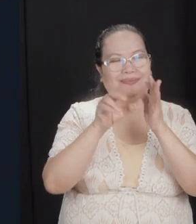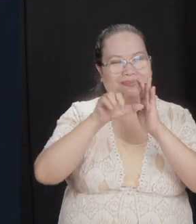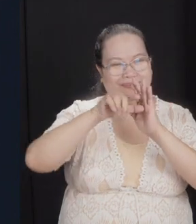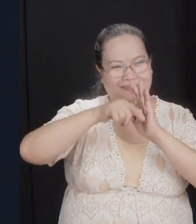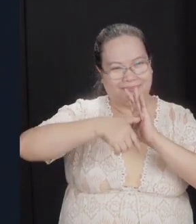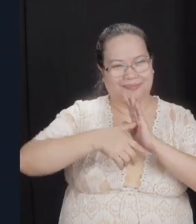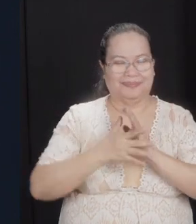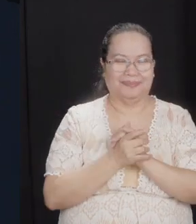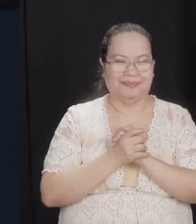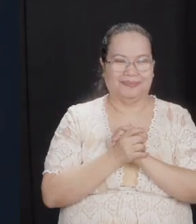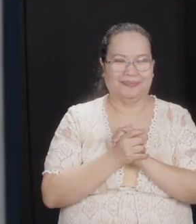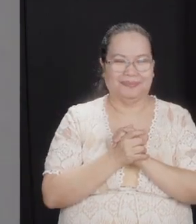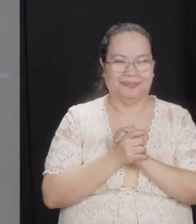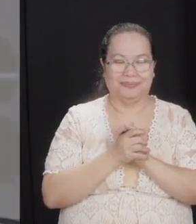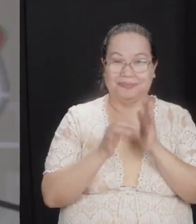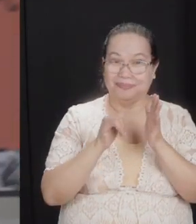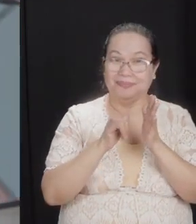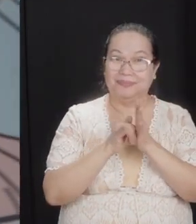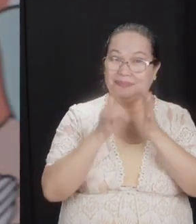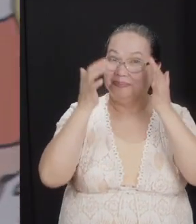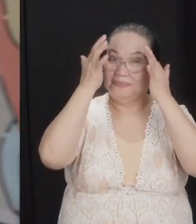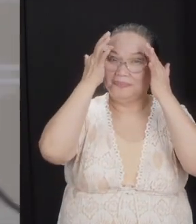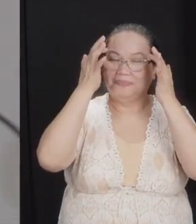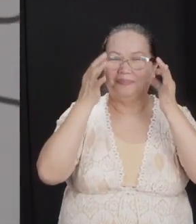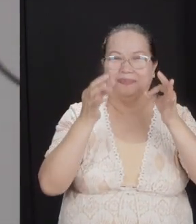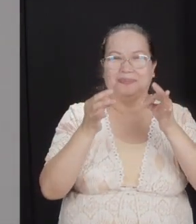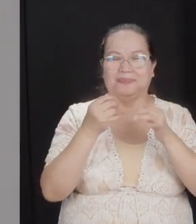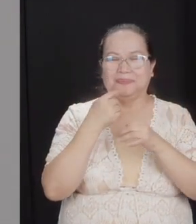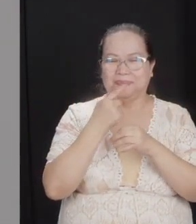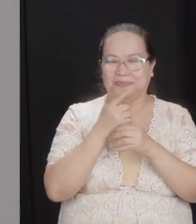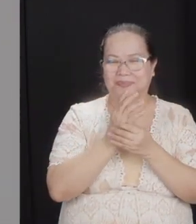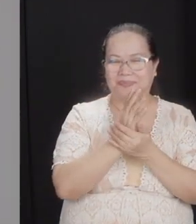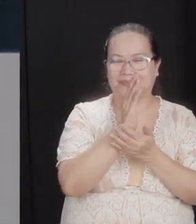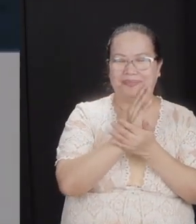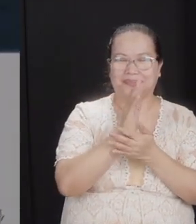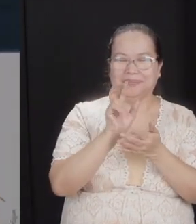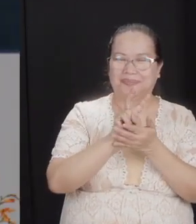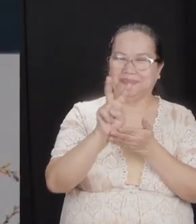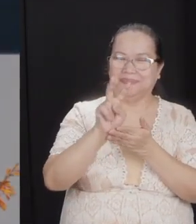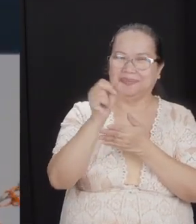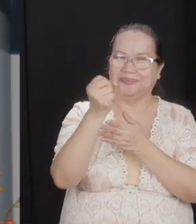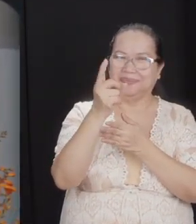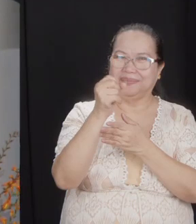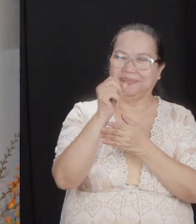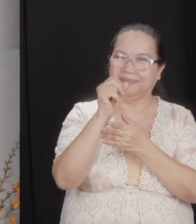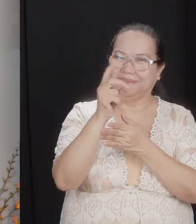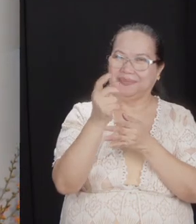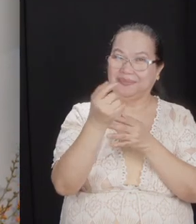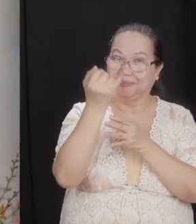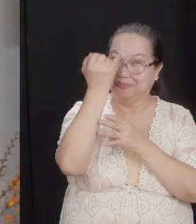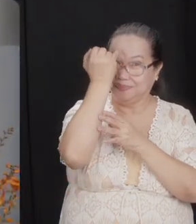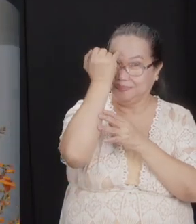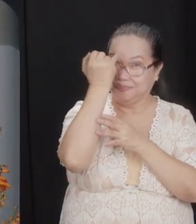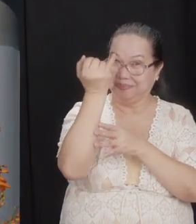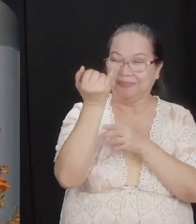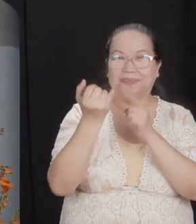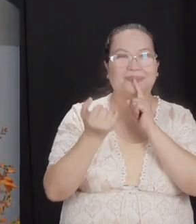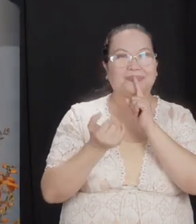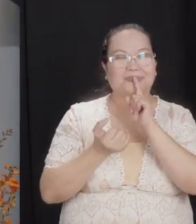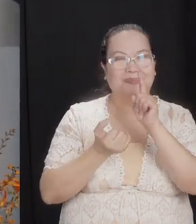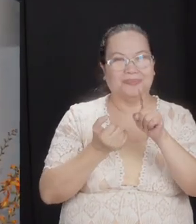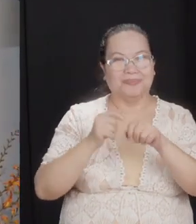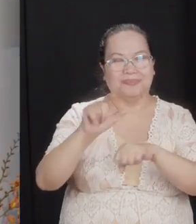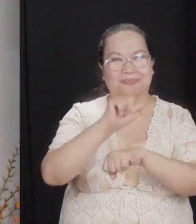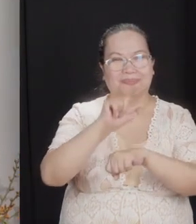get there. But that was their decision. And it was obviously, verse 11 repeats the idea, it was obviously in